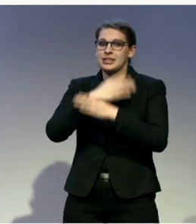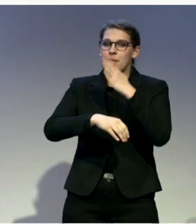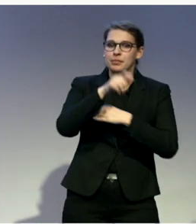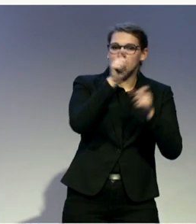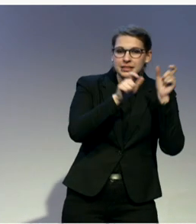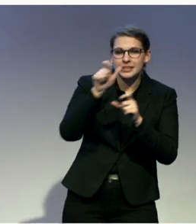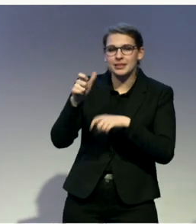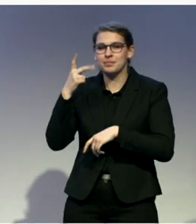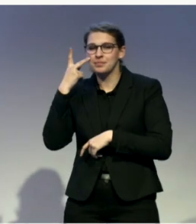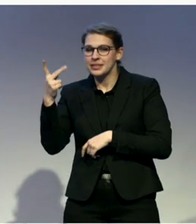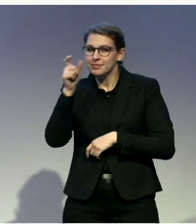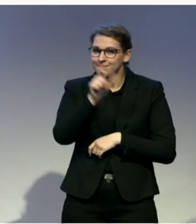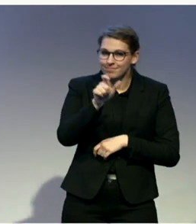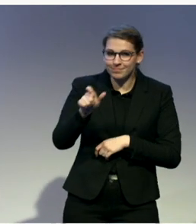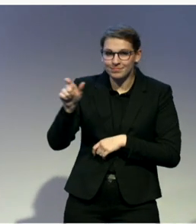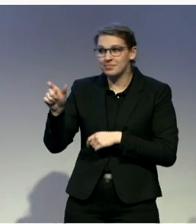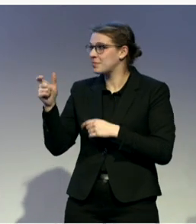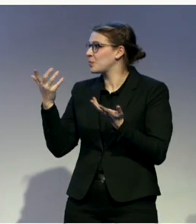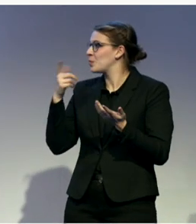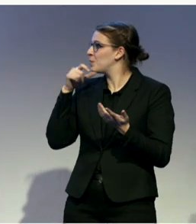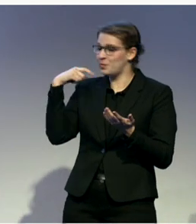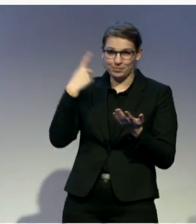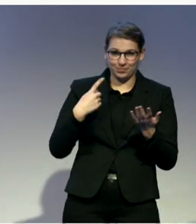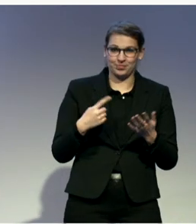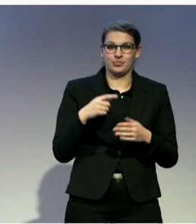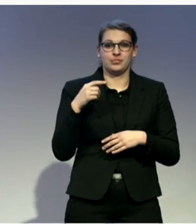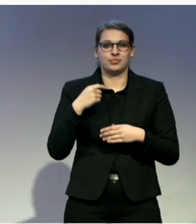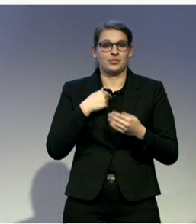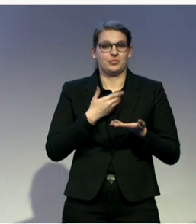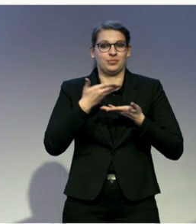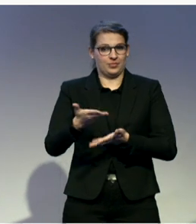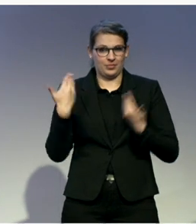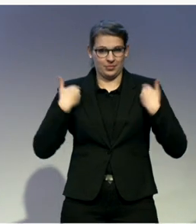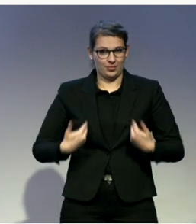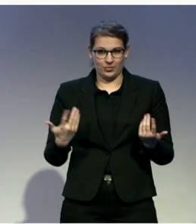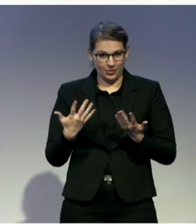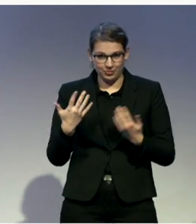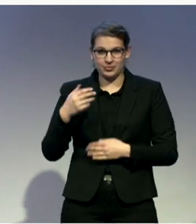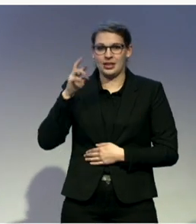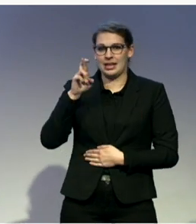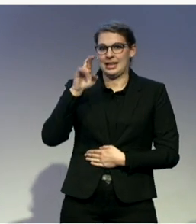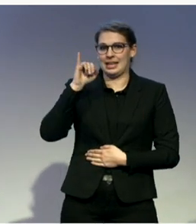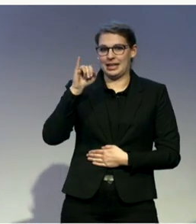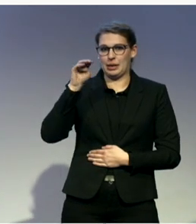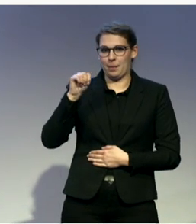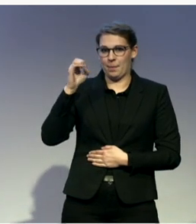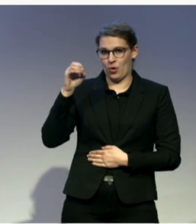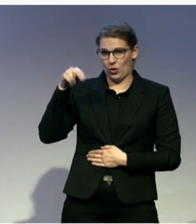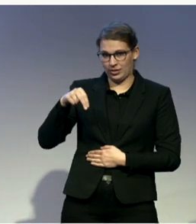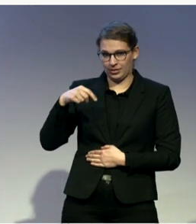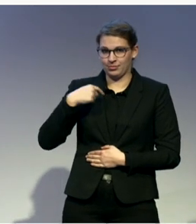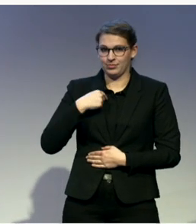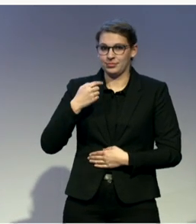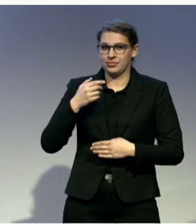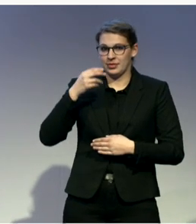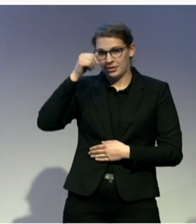And I'll start by introducing myself. My name is Michal Rimon. My sign language name is Michal. It's a name